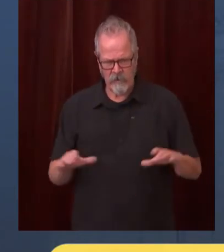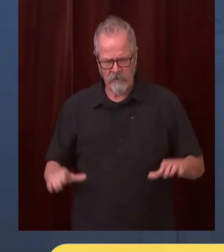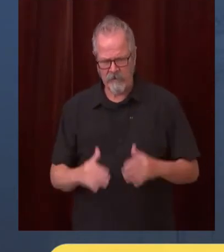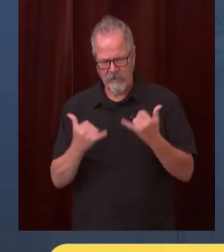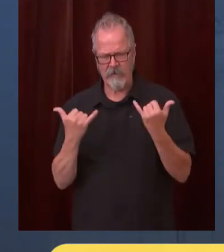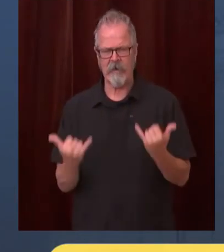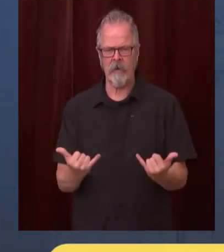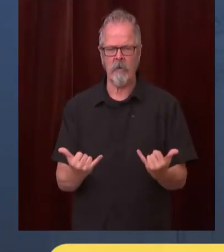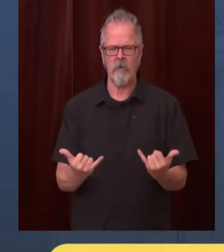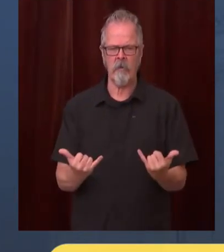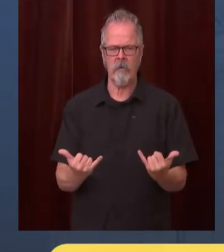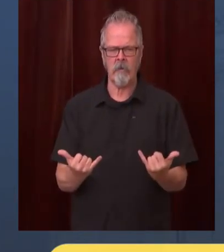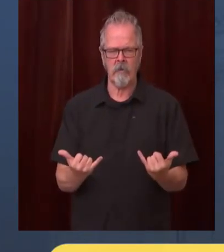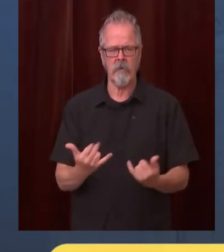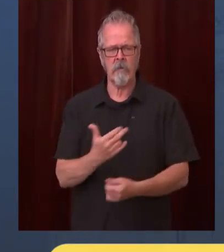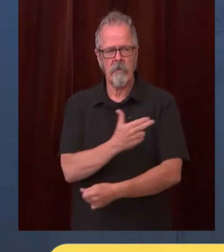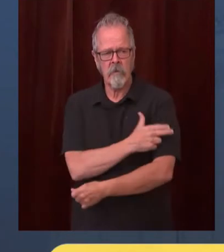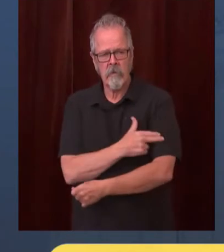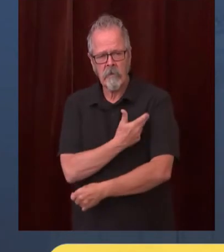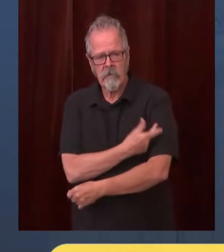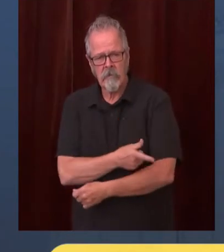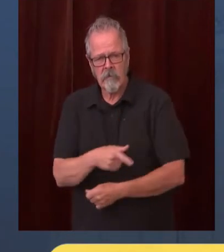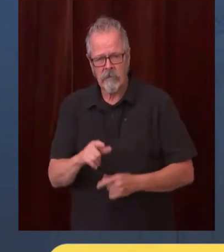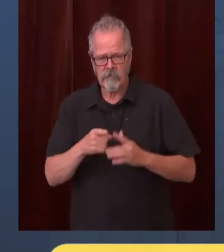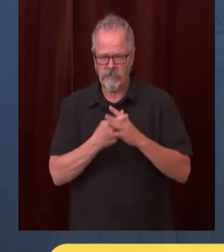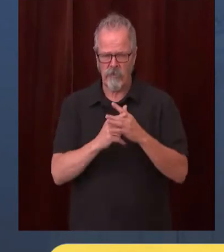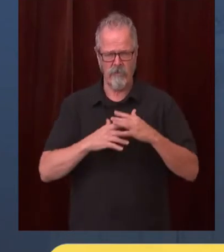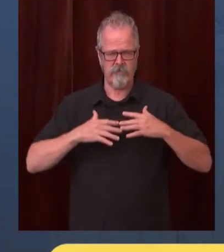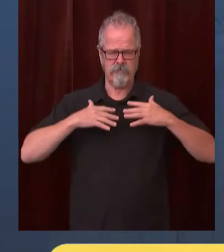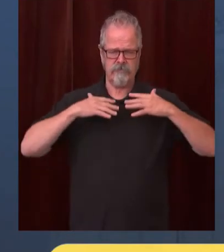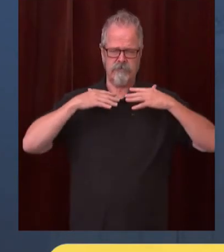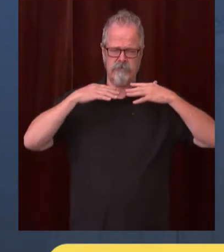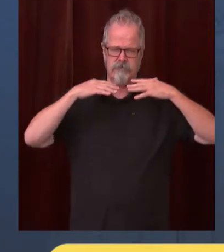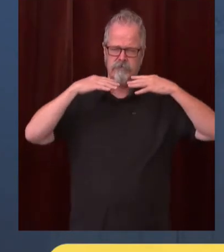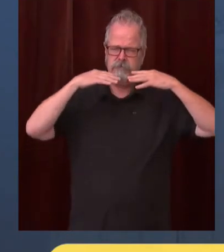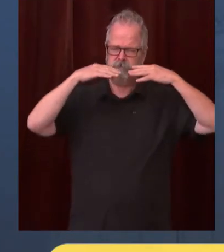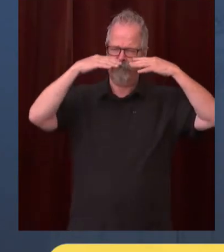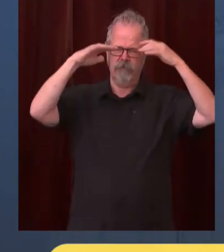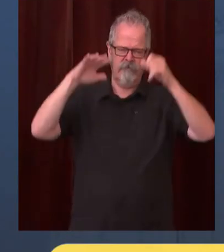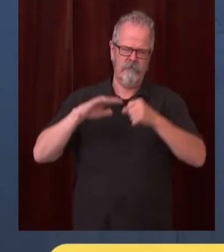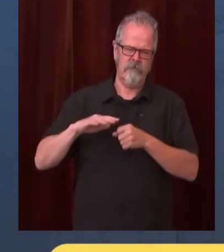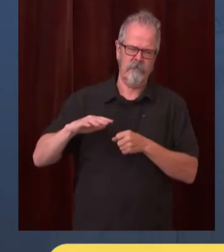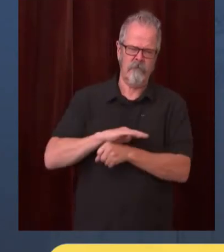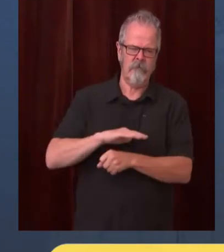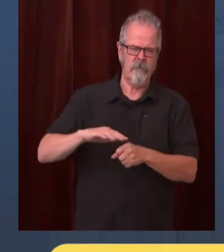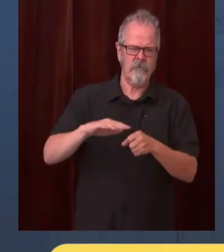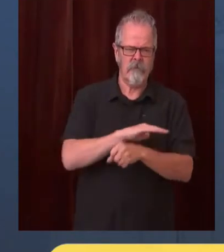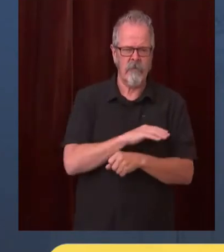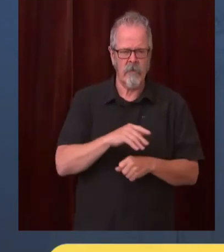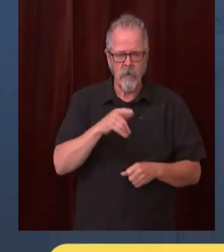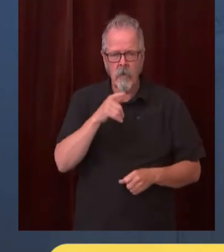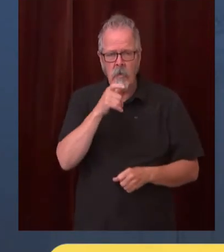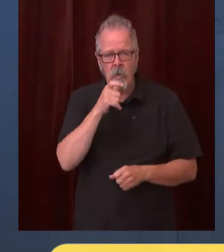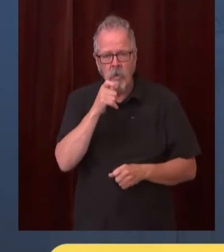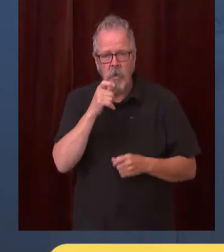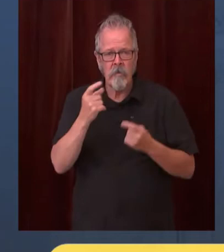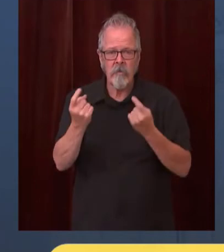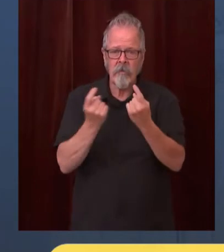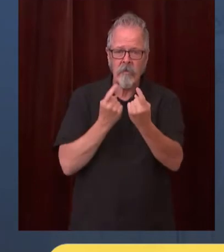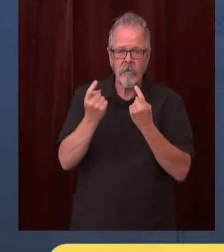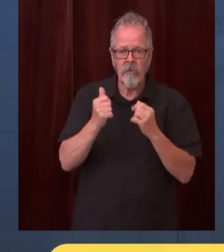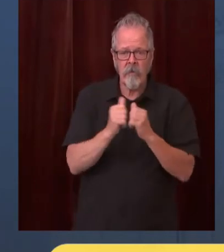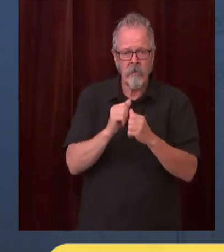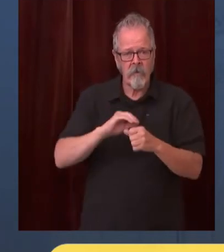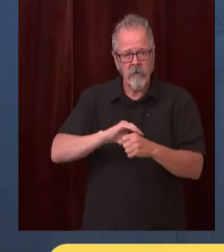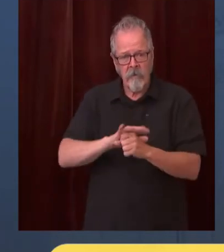covet patients more than 90 of them are unvaccinated in northern idaho hospitals are now rationing